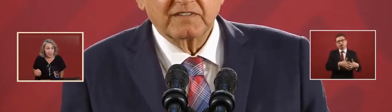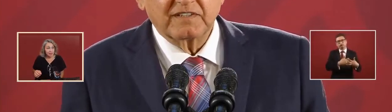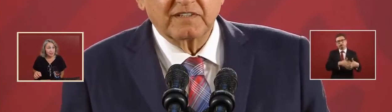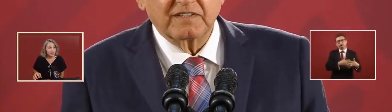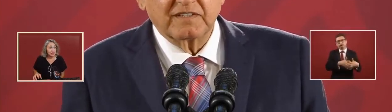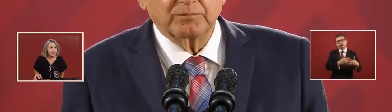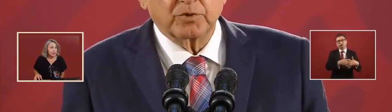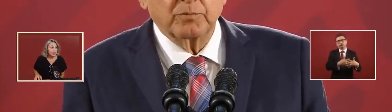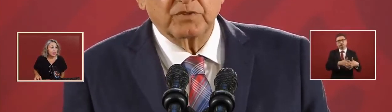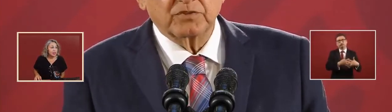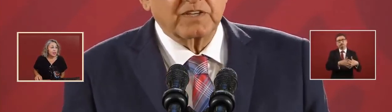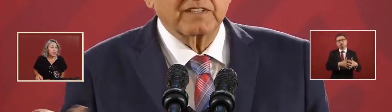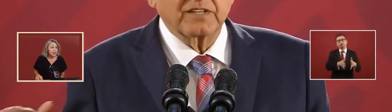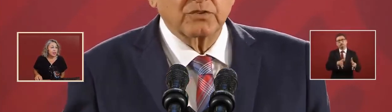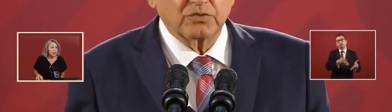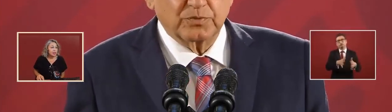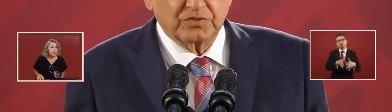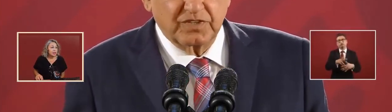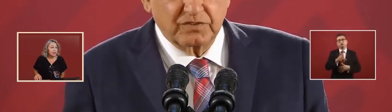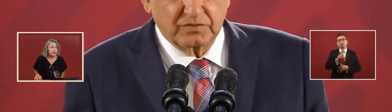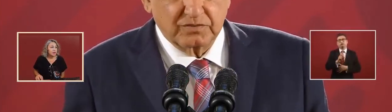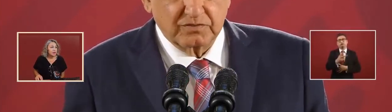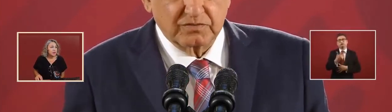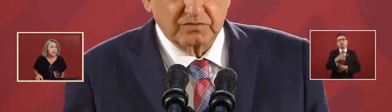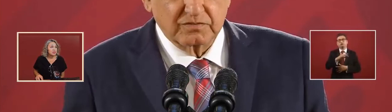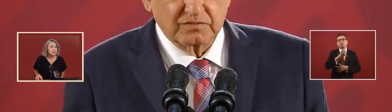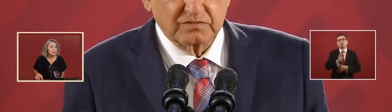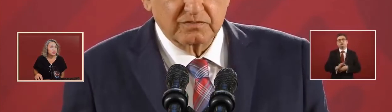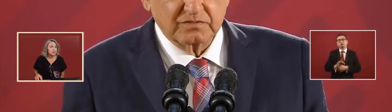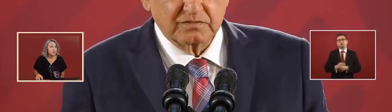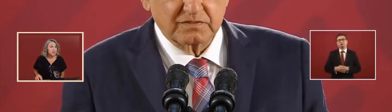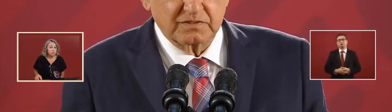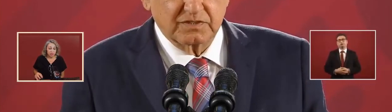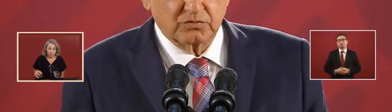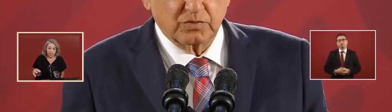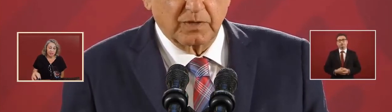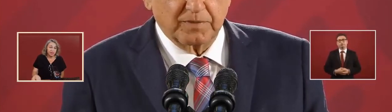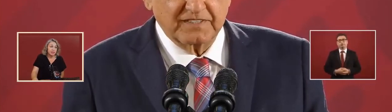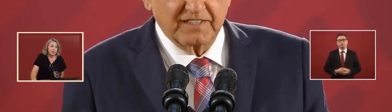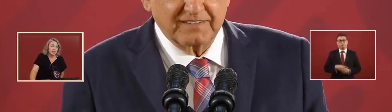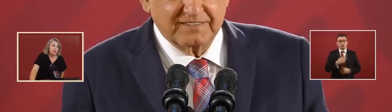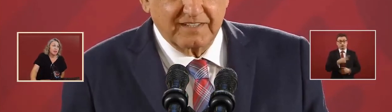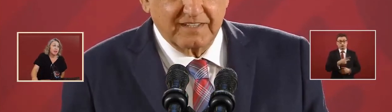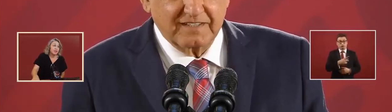they were only using them at 38 percent of their capacity